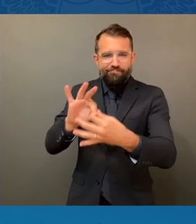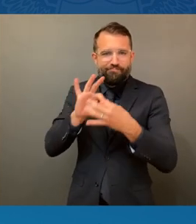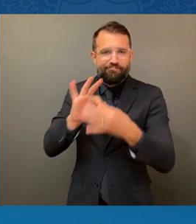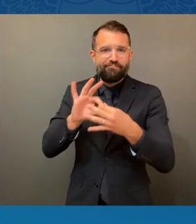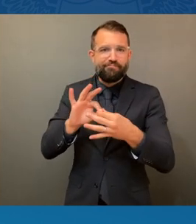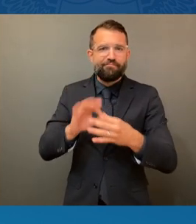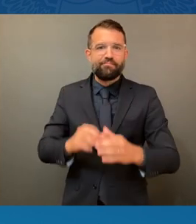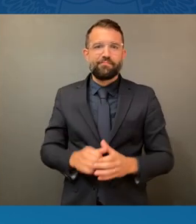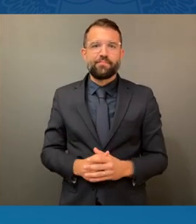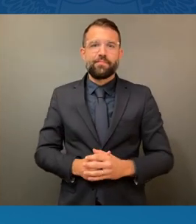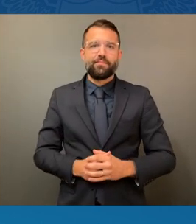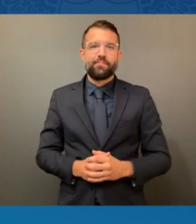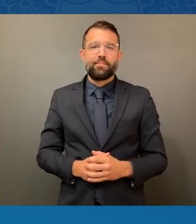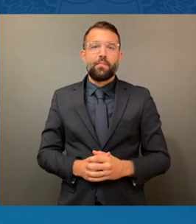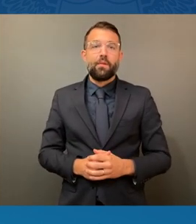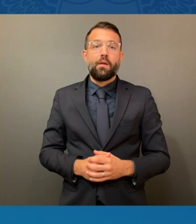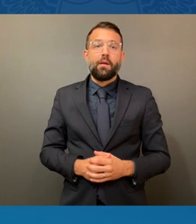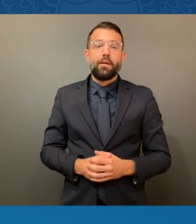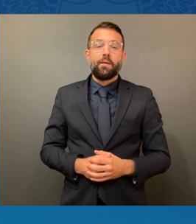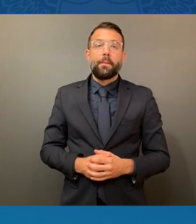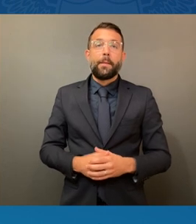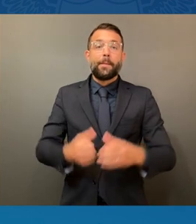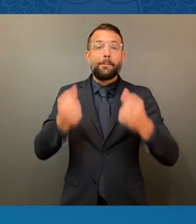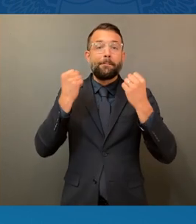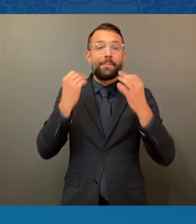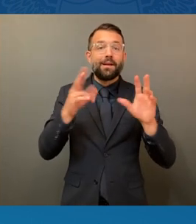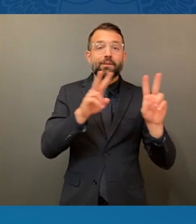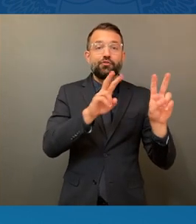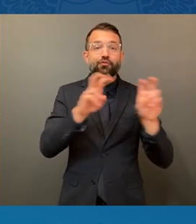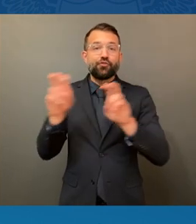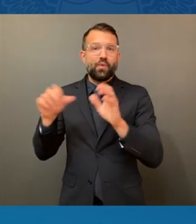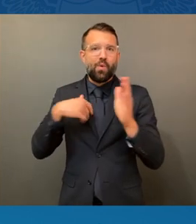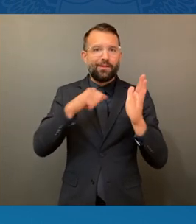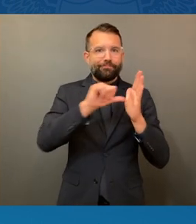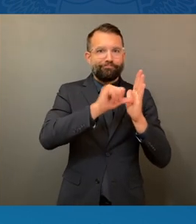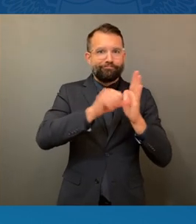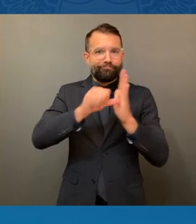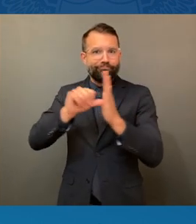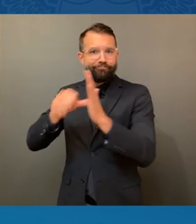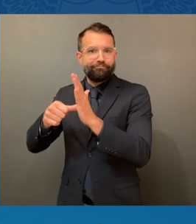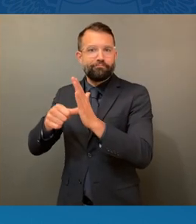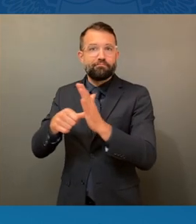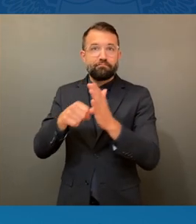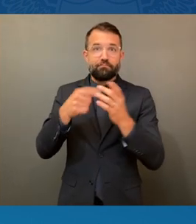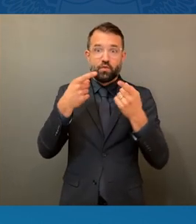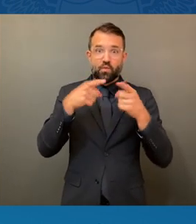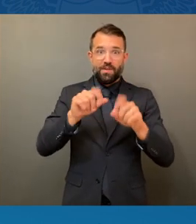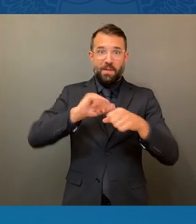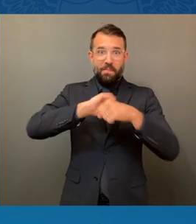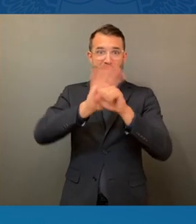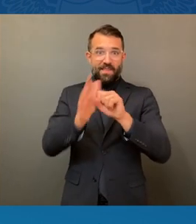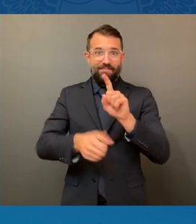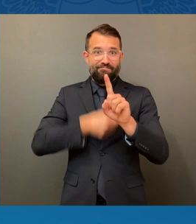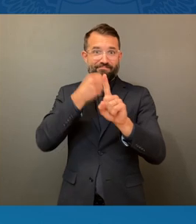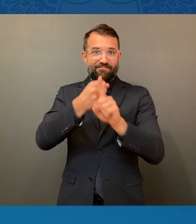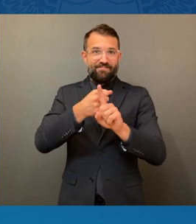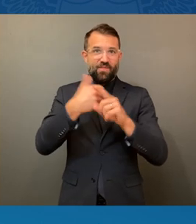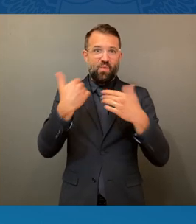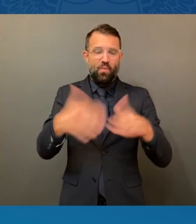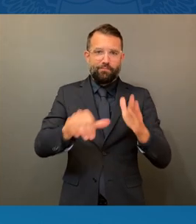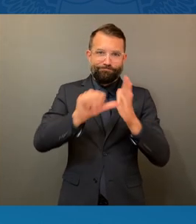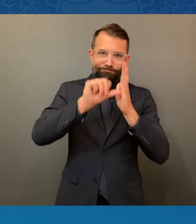So many of these issues were highlighted during the pandemic in terms of what we also know to be